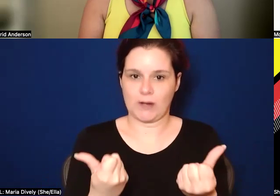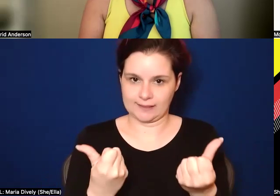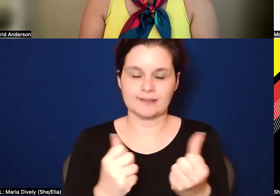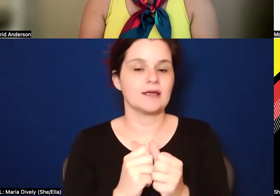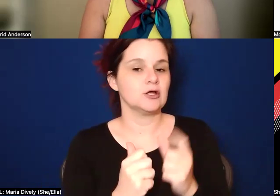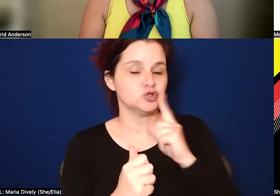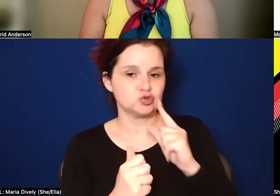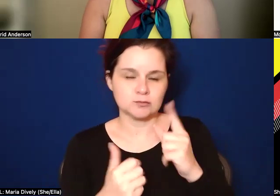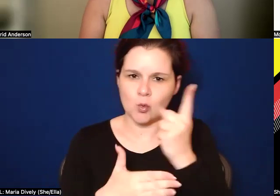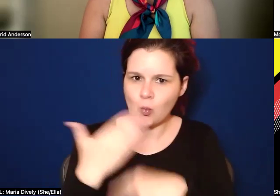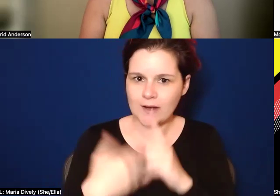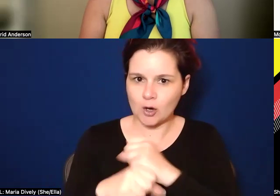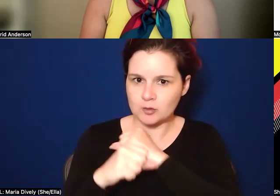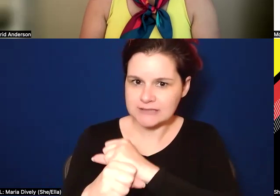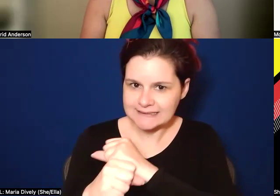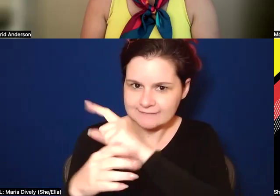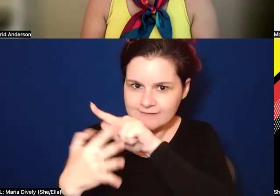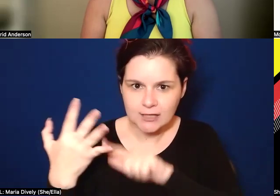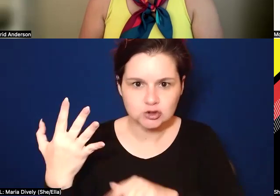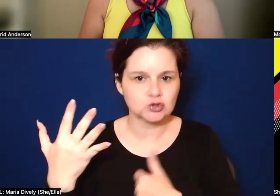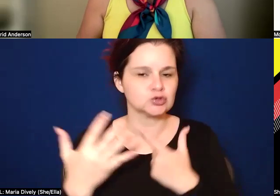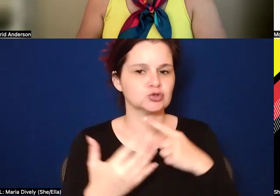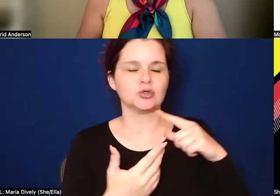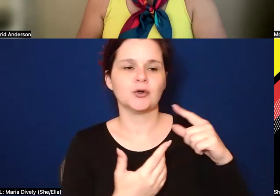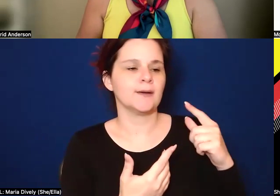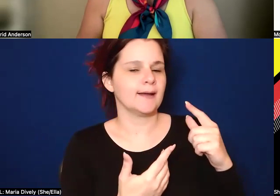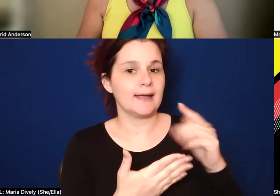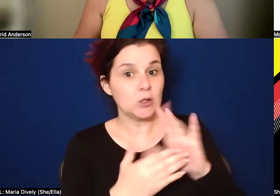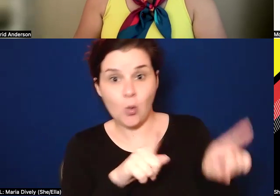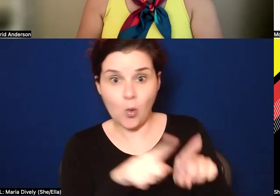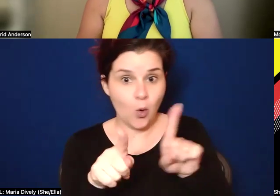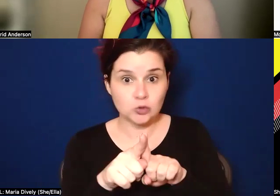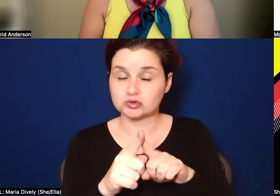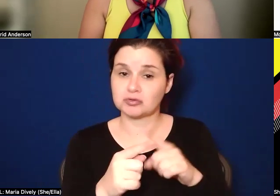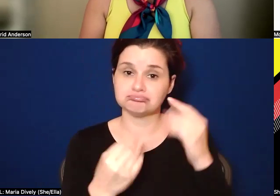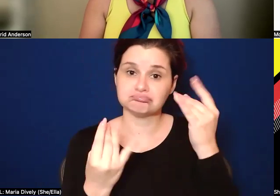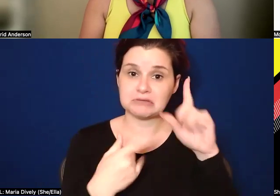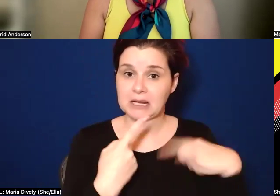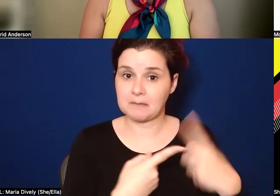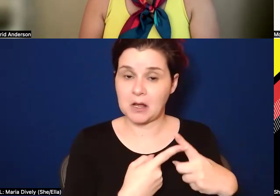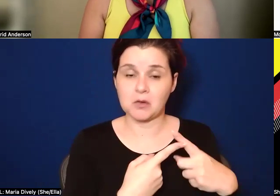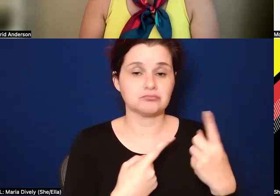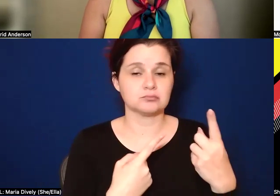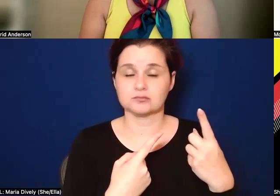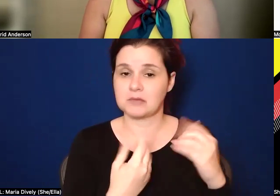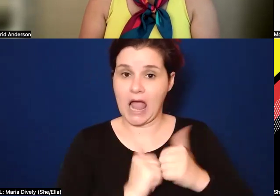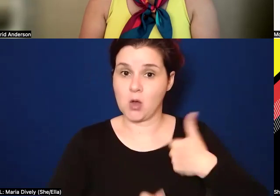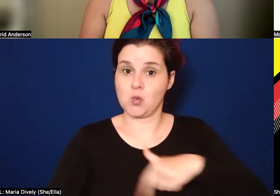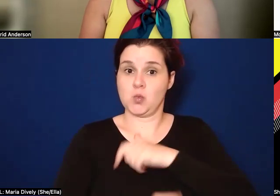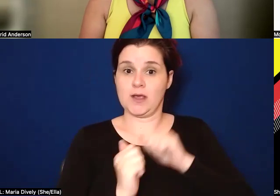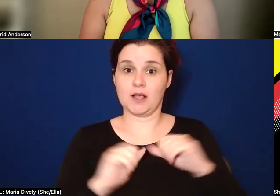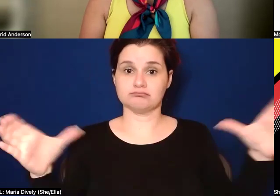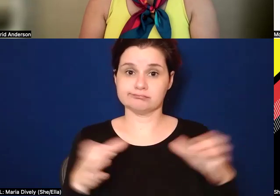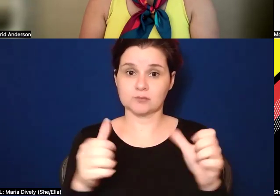explore what are our protective factors, um, you know, and also thinking about like how we can come